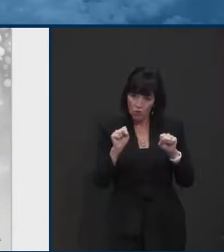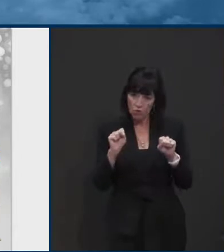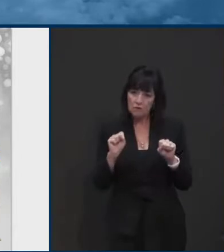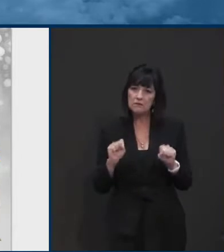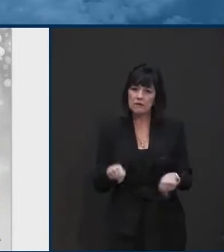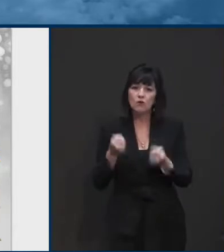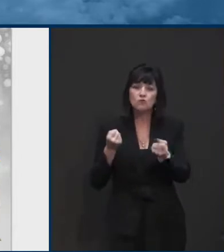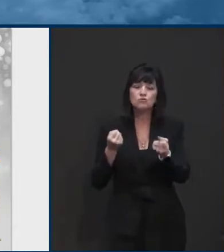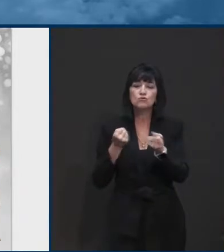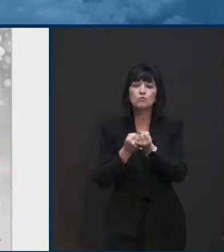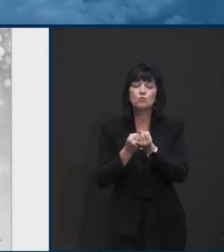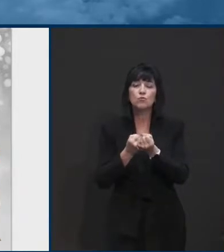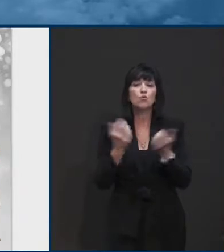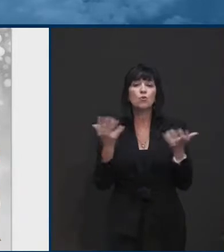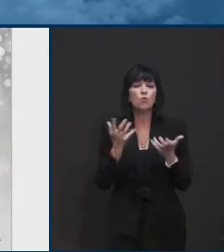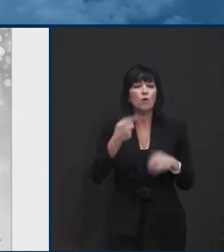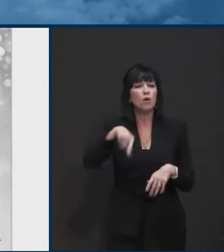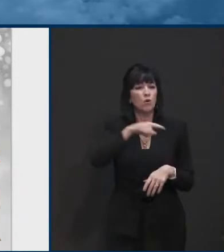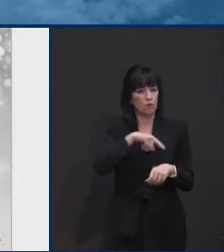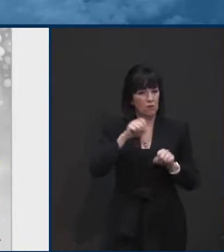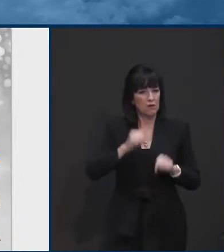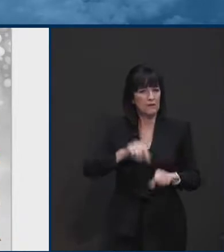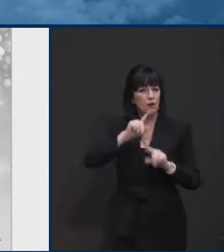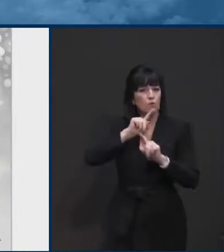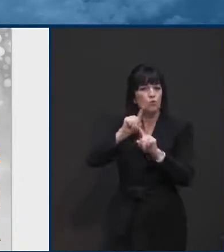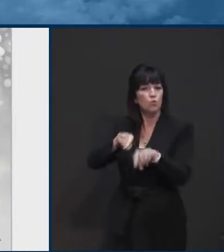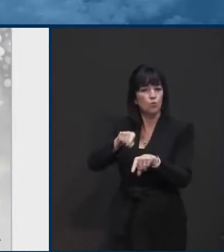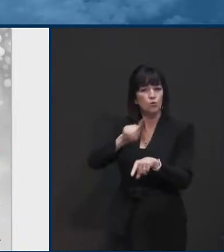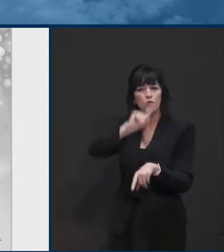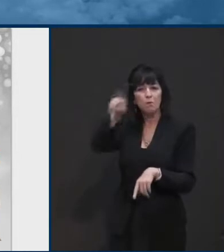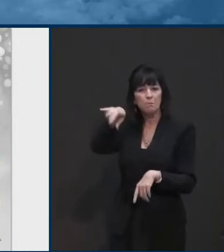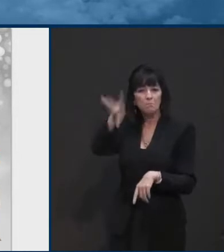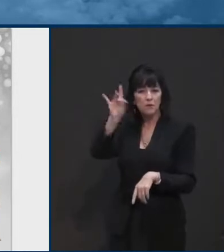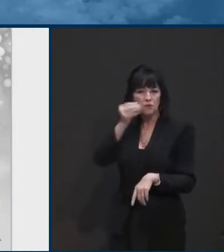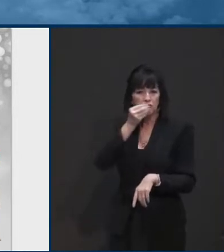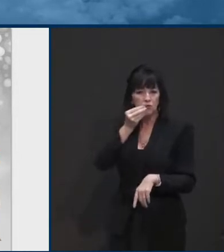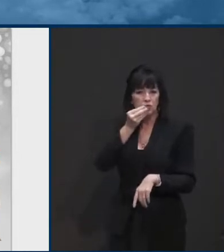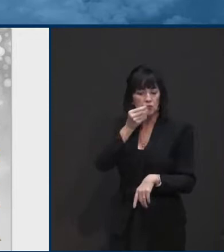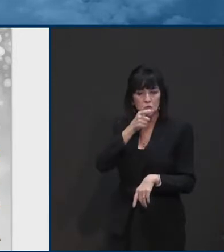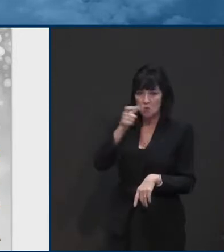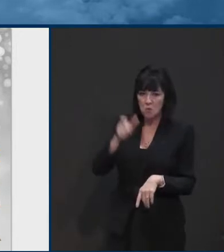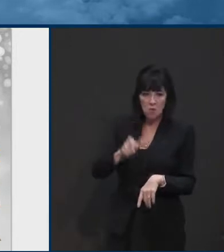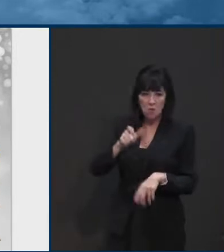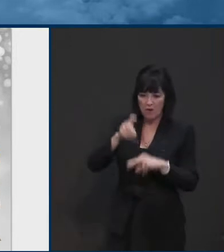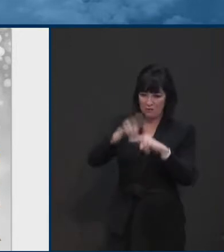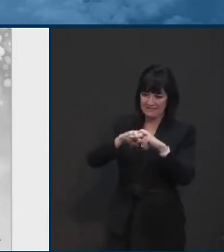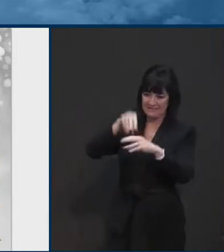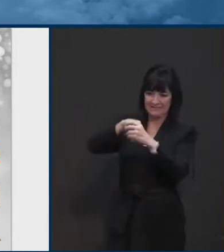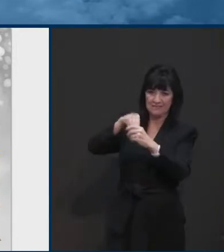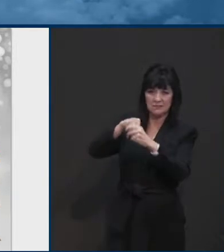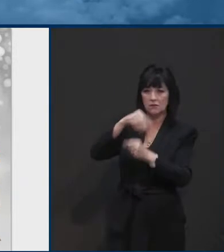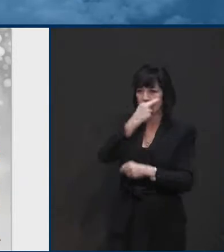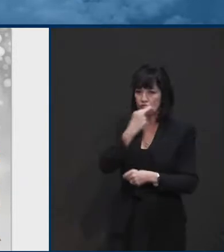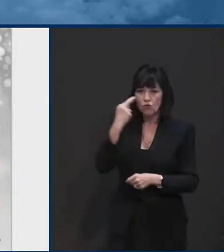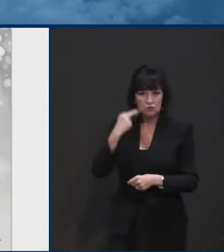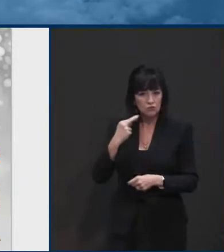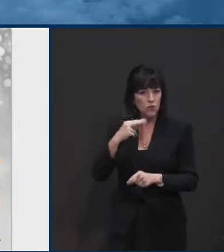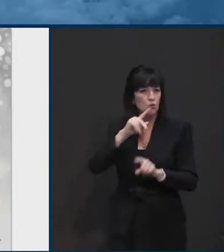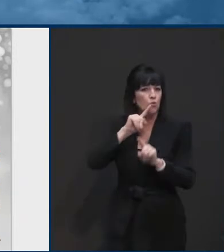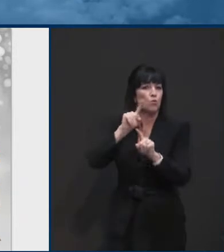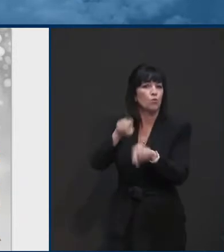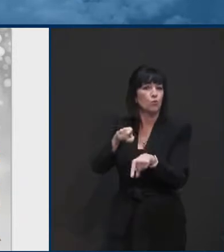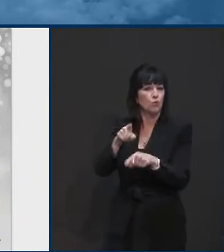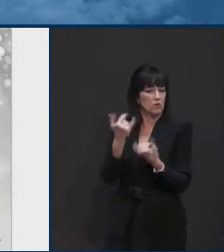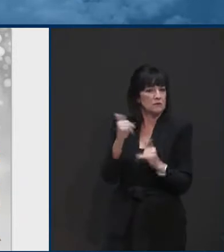ordering food, uh, to be picked up, uh, at the curbside, take out